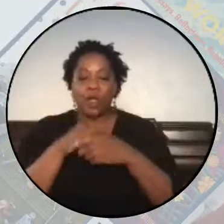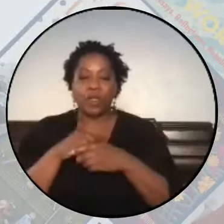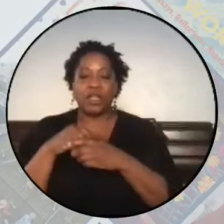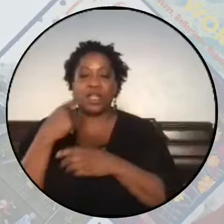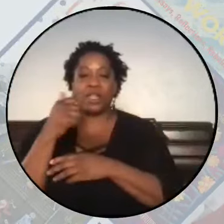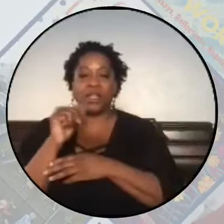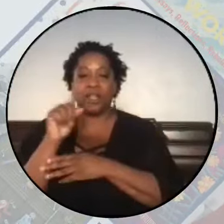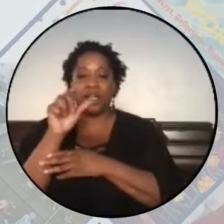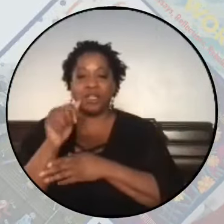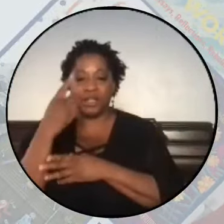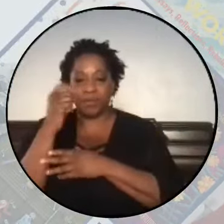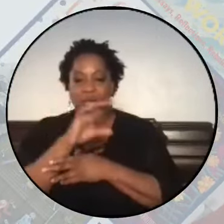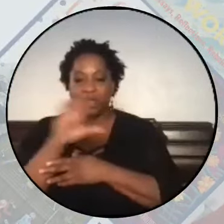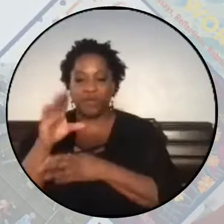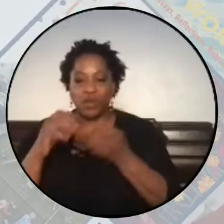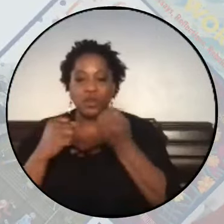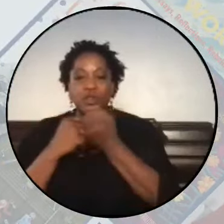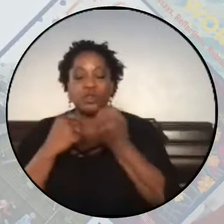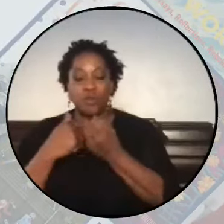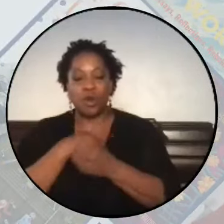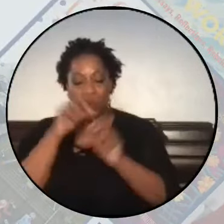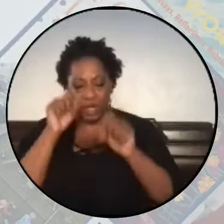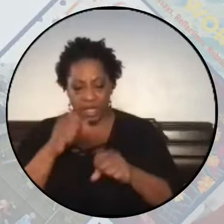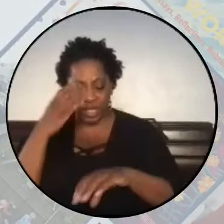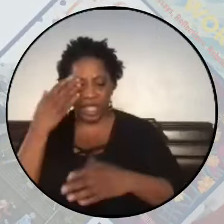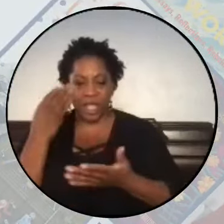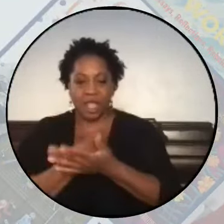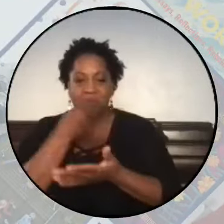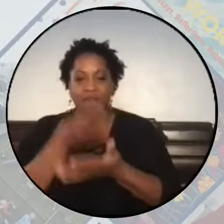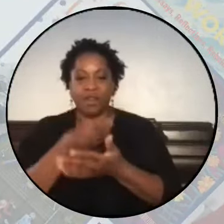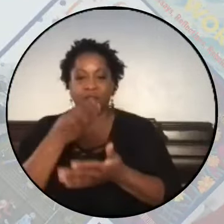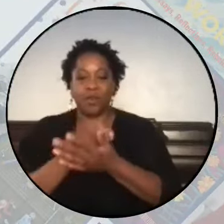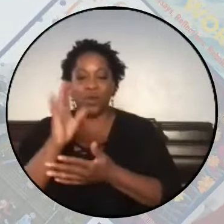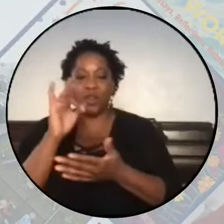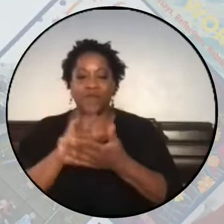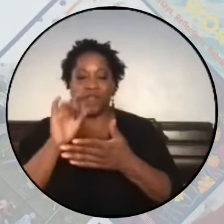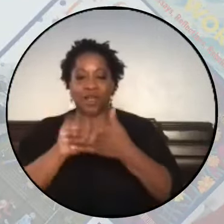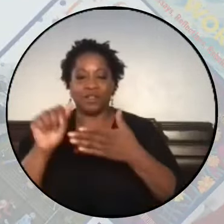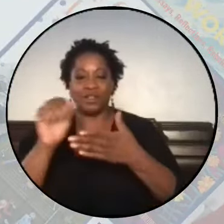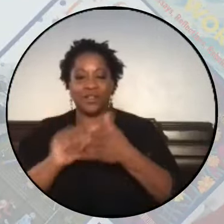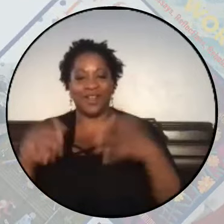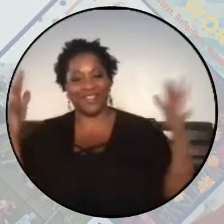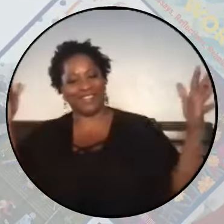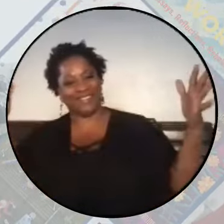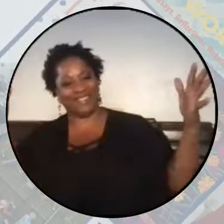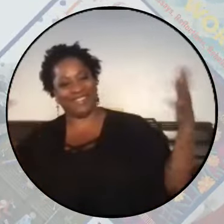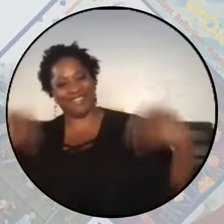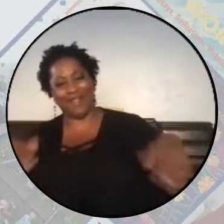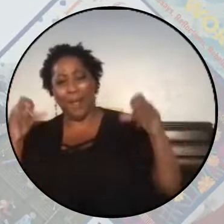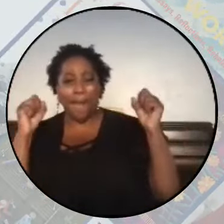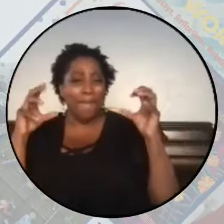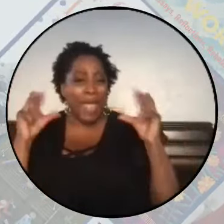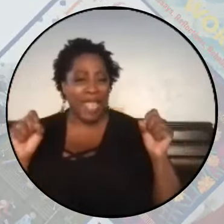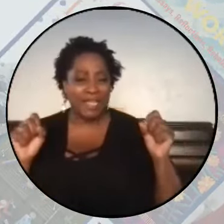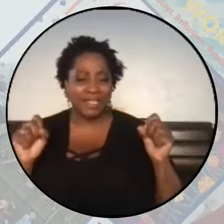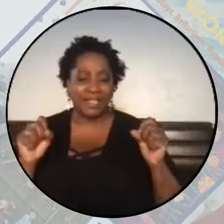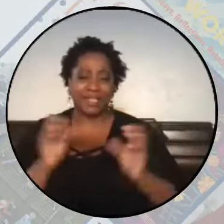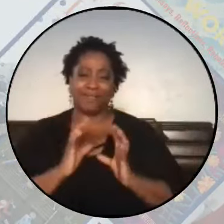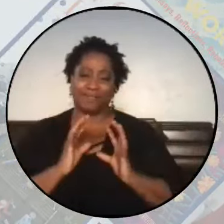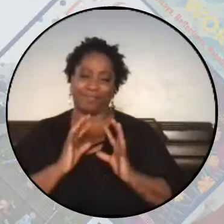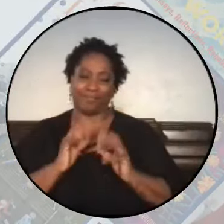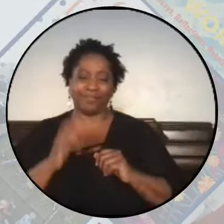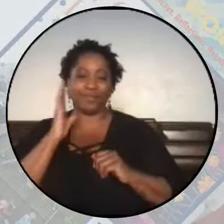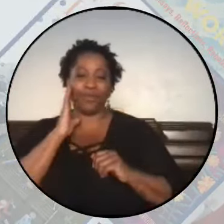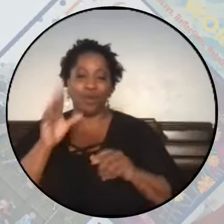Because of all your support, we were able to raise over $25,000, which is amazing, and we